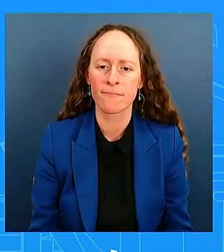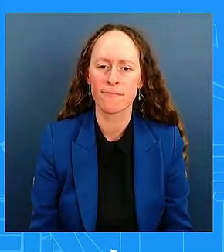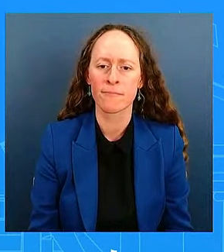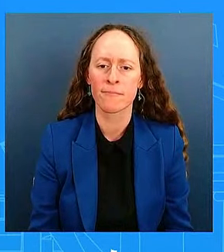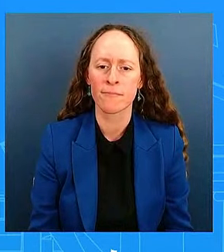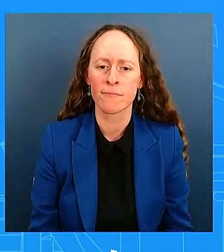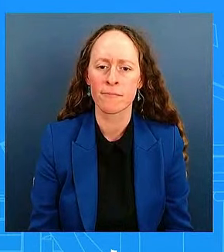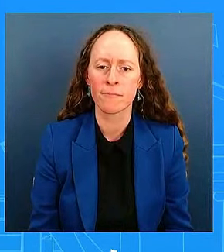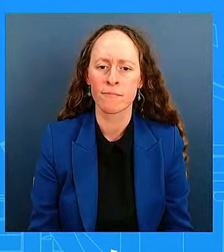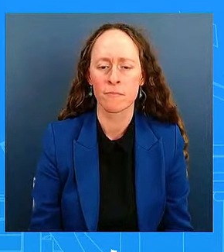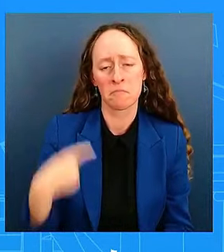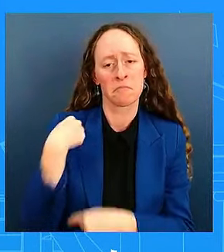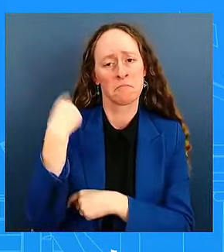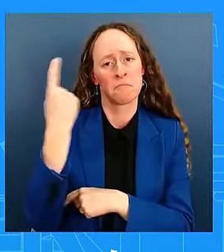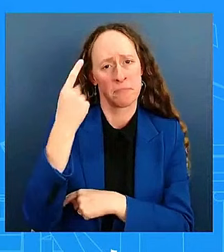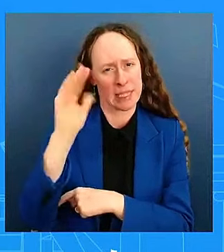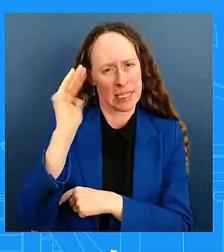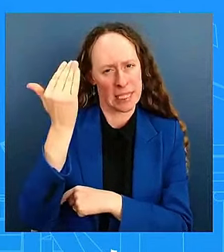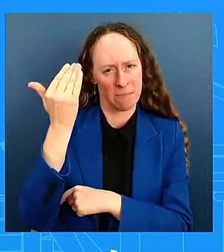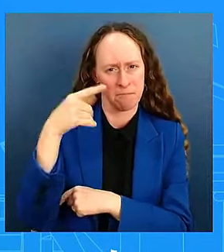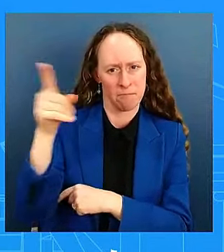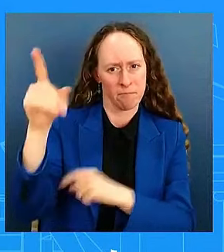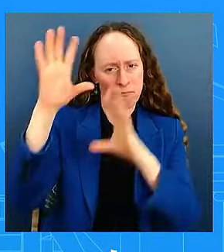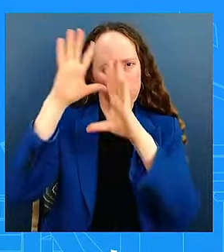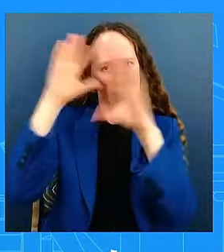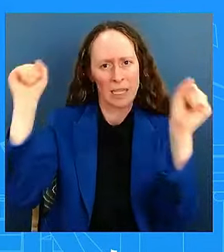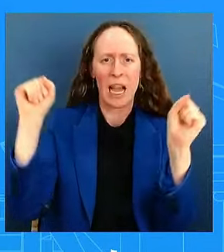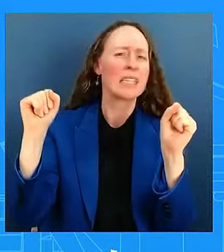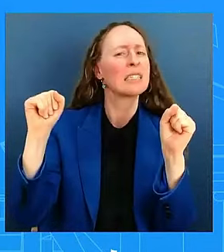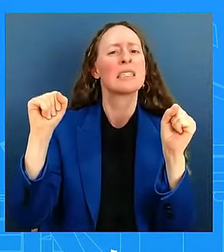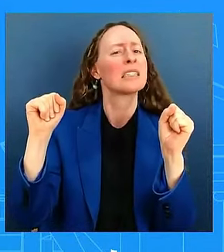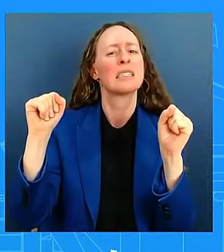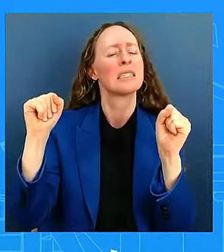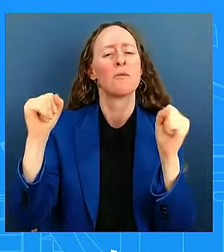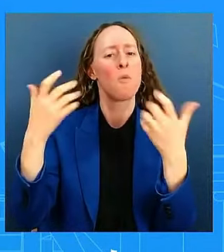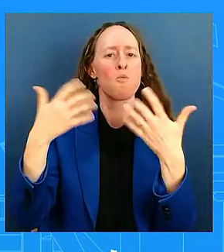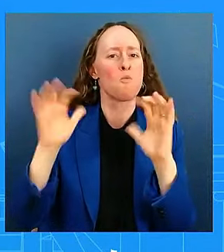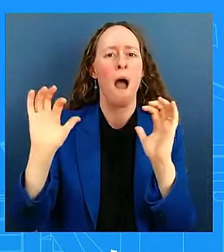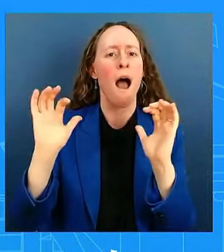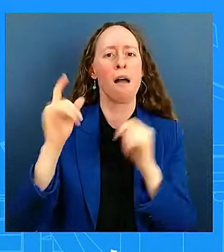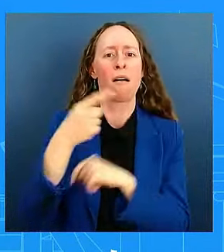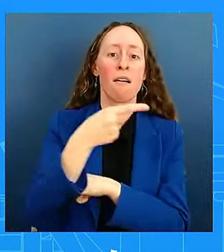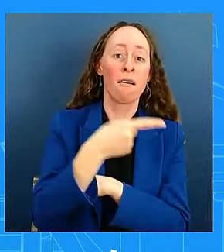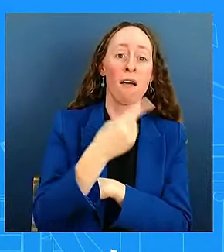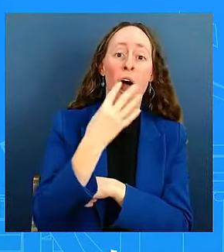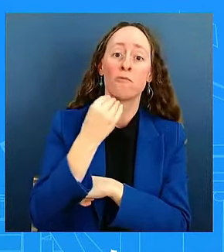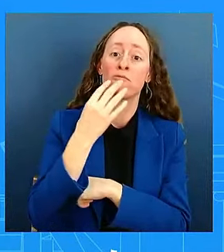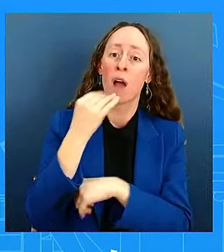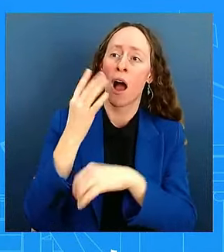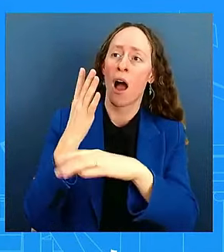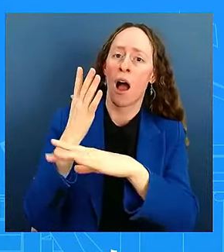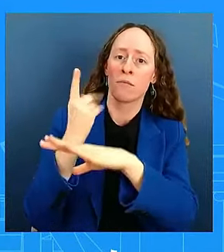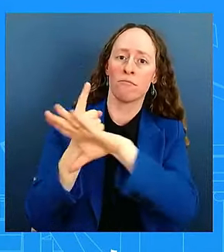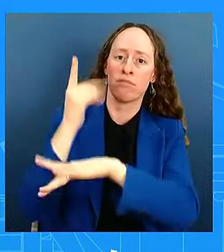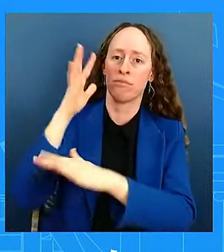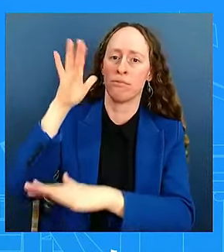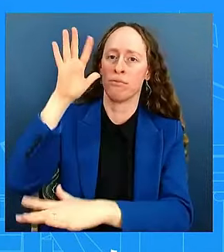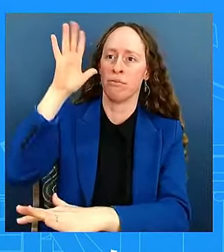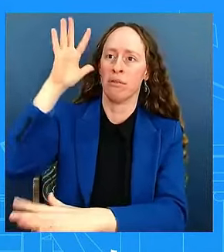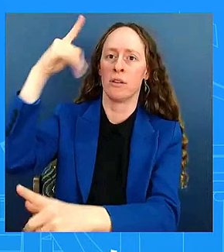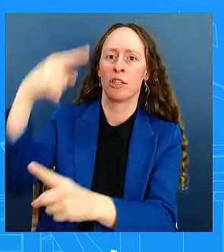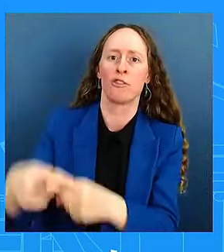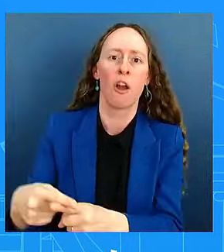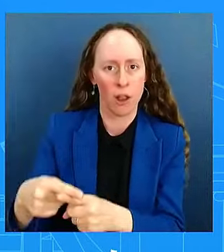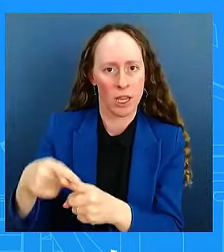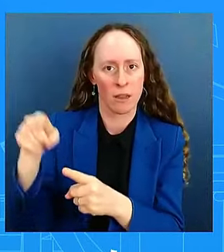alternatives rather than attacking Iranian oil facilities. But should Israel make such an attack? How